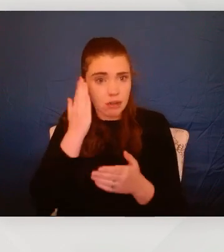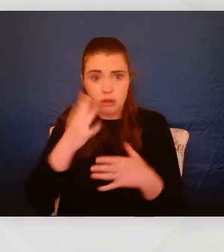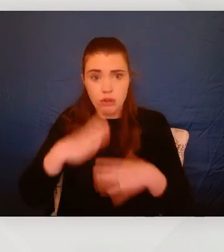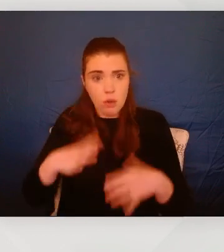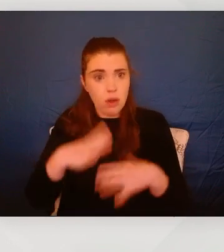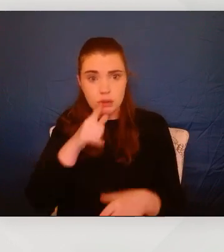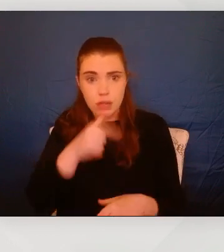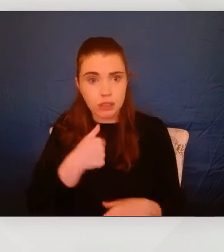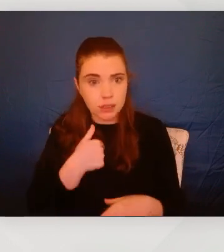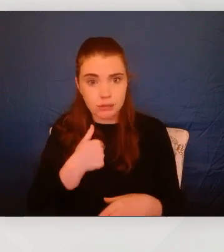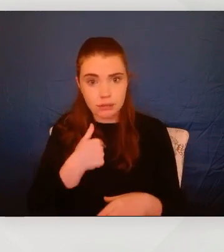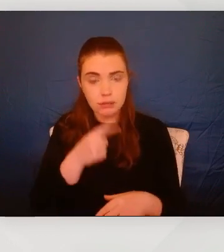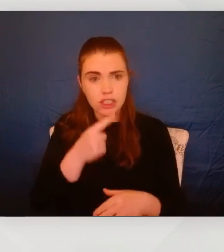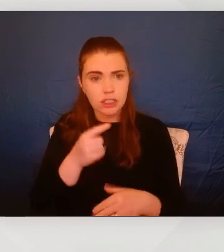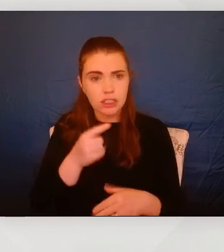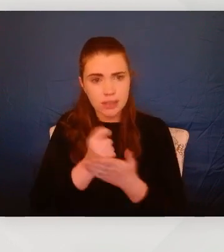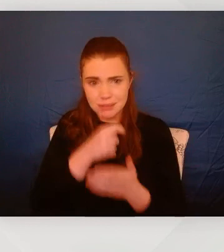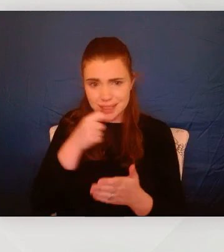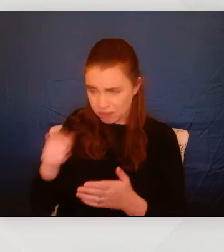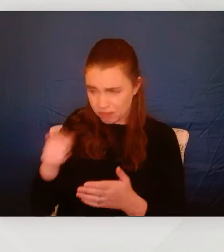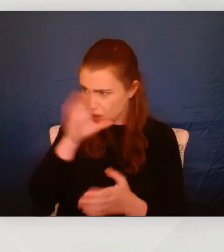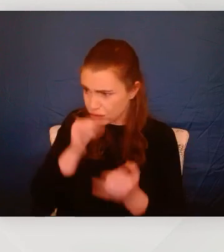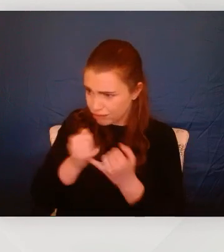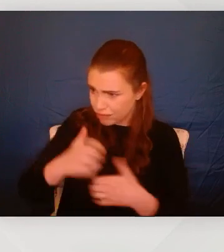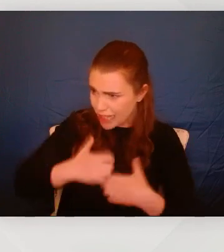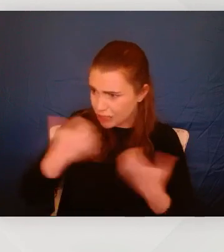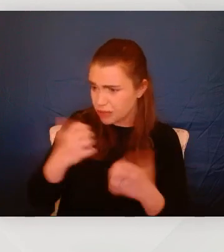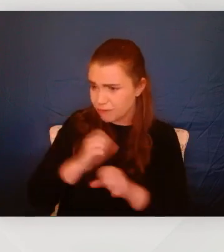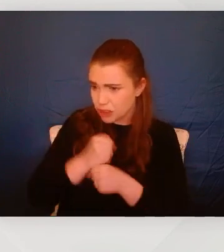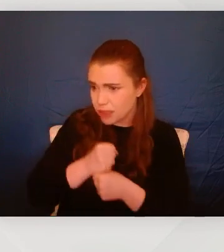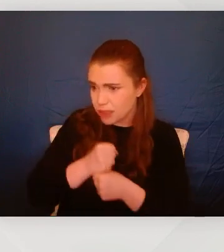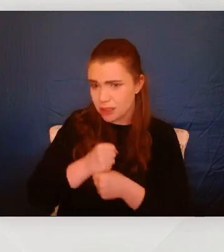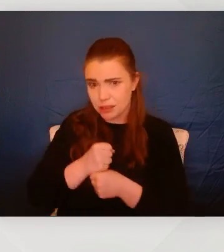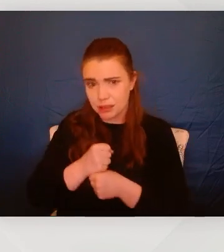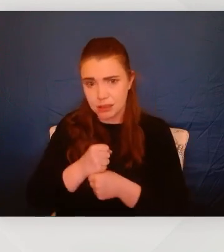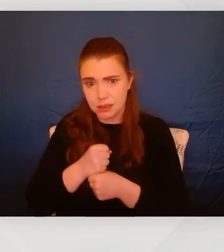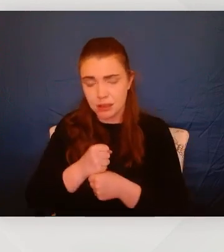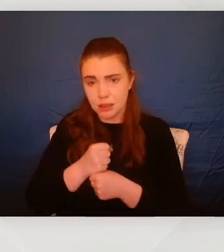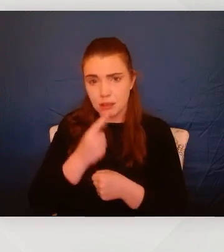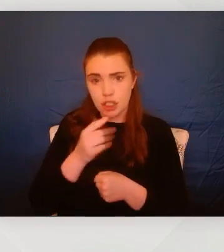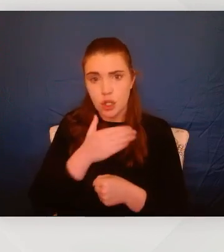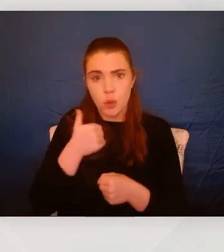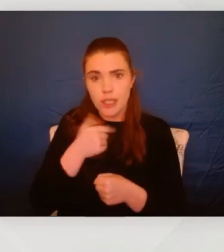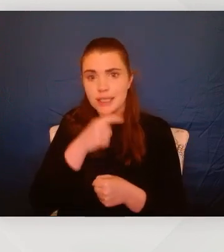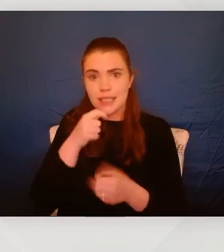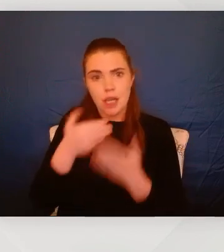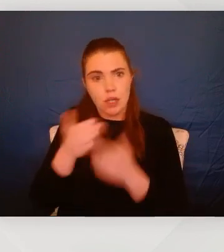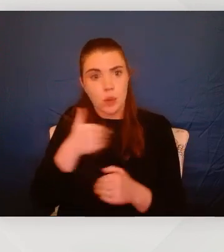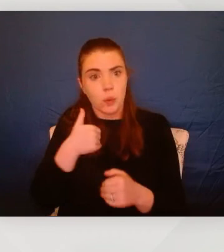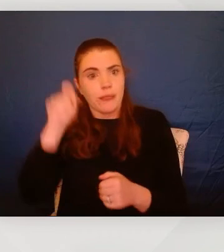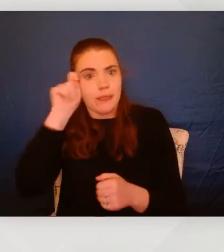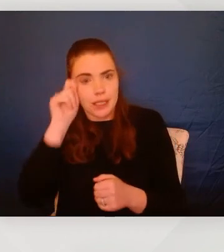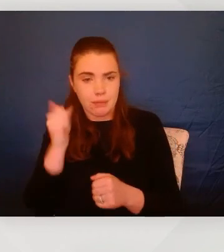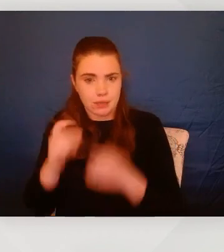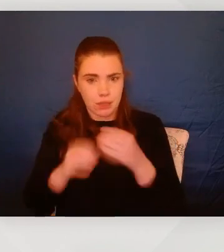it seems like you seem angry, you seem sad, you seem frustrated so that we reflect back what we think might be going on. We